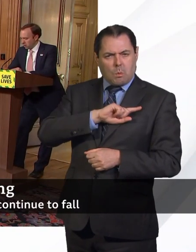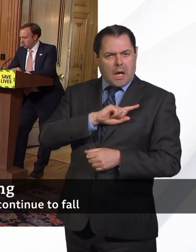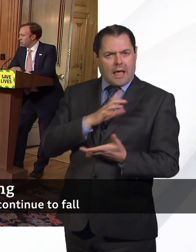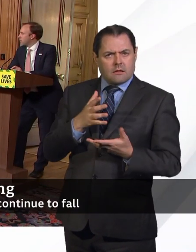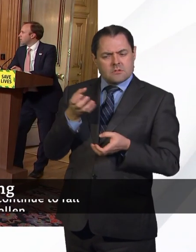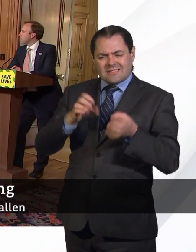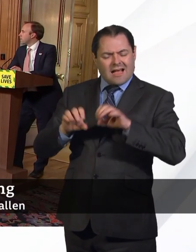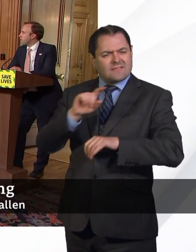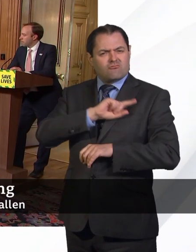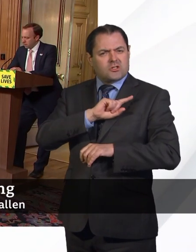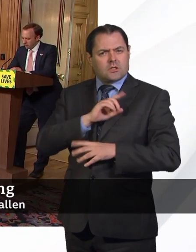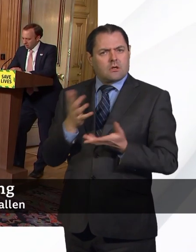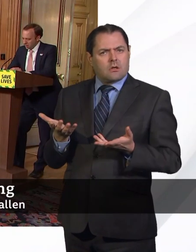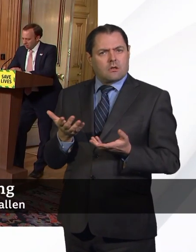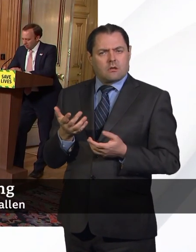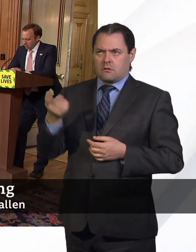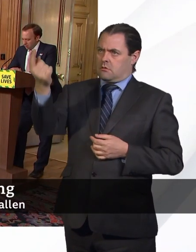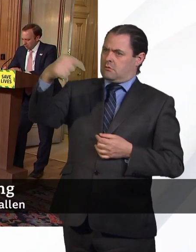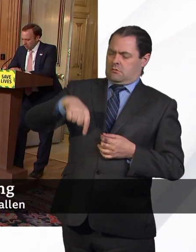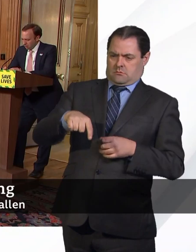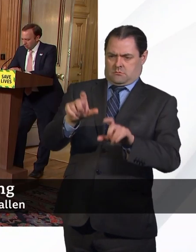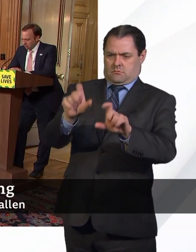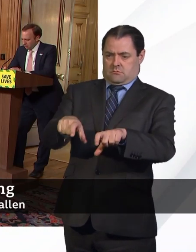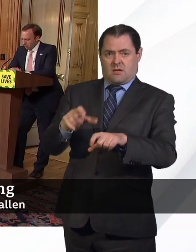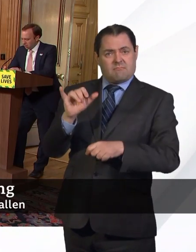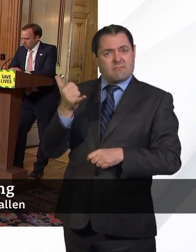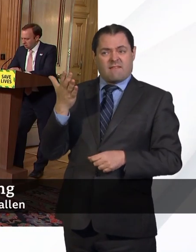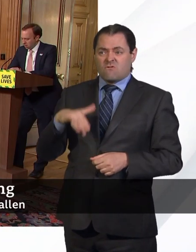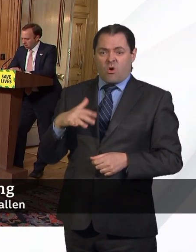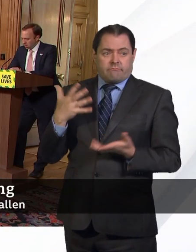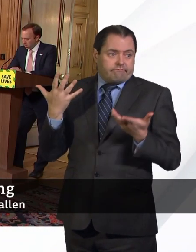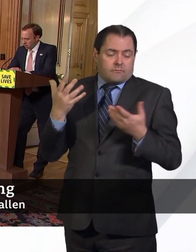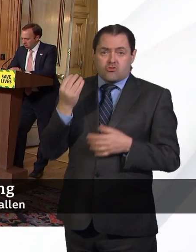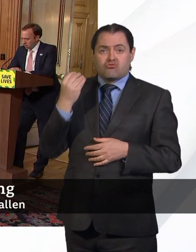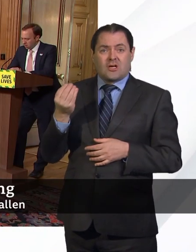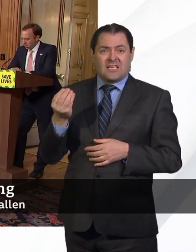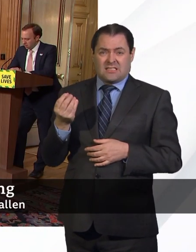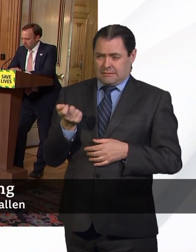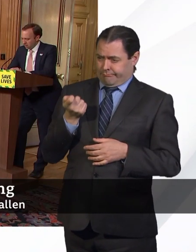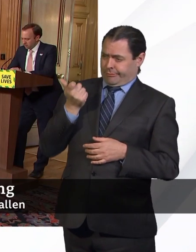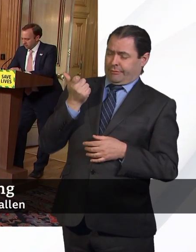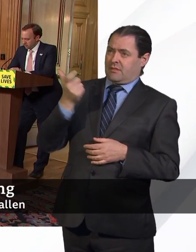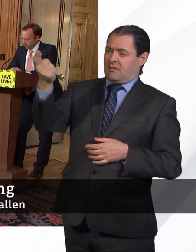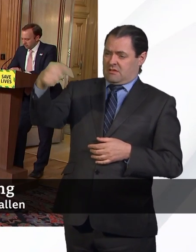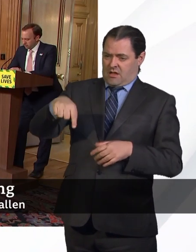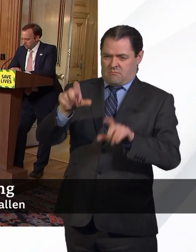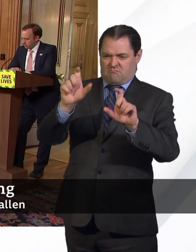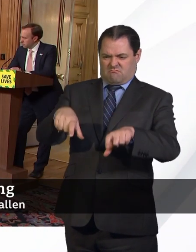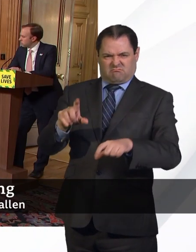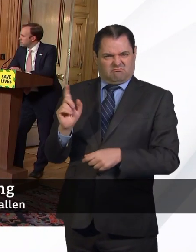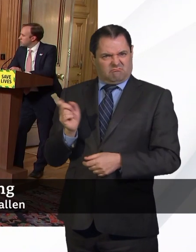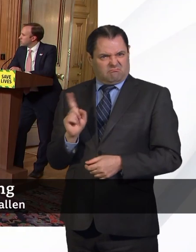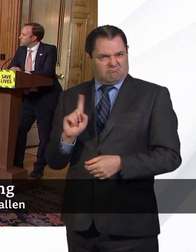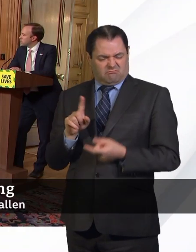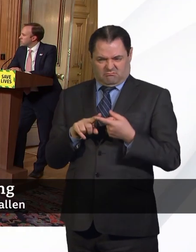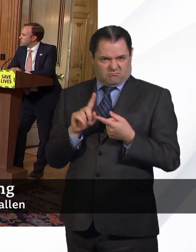rationale having a quarantine against people coming in, for example, from a country like Greece, which has very low levels of coronavirus into this country?